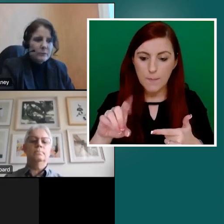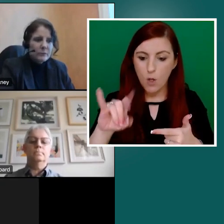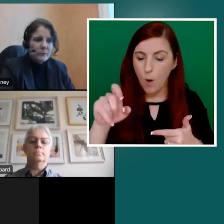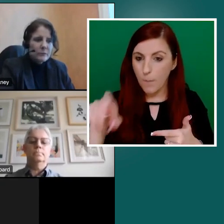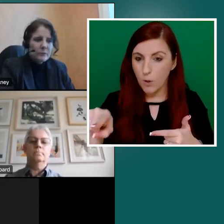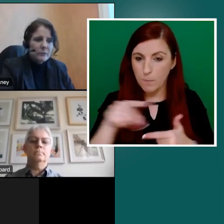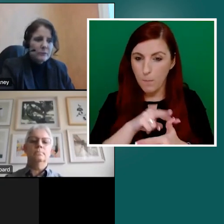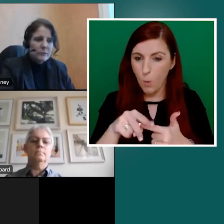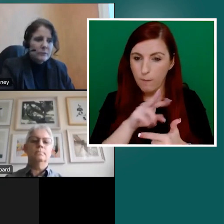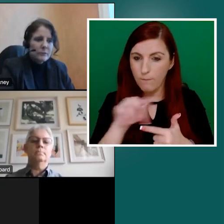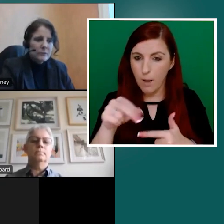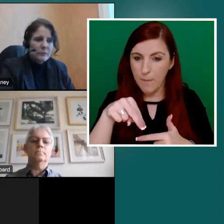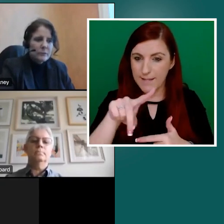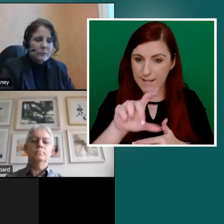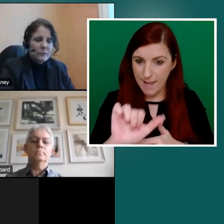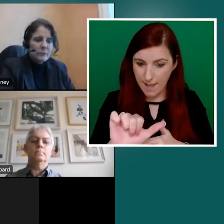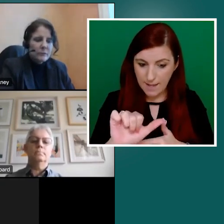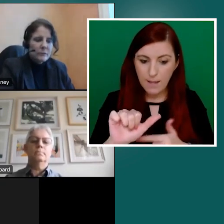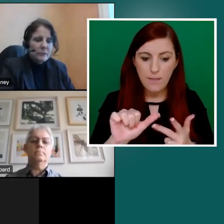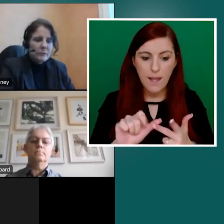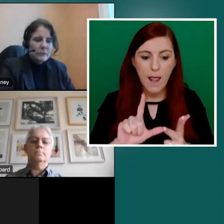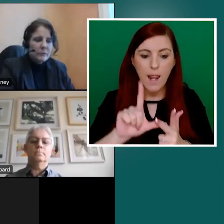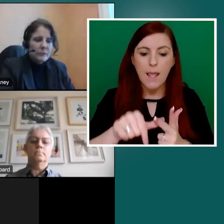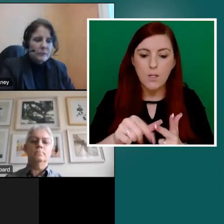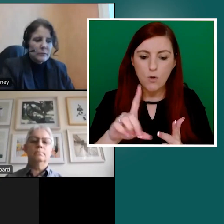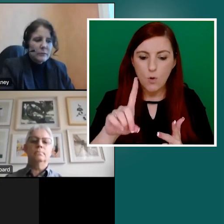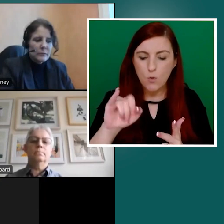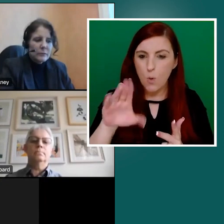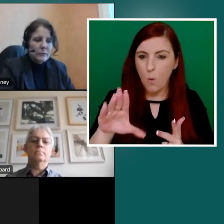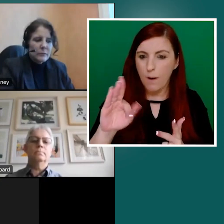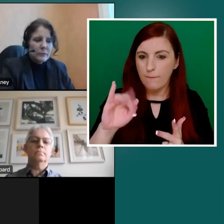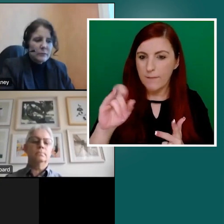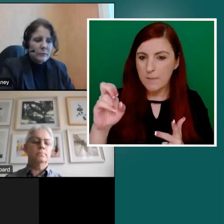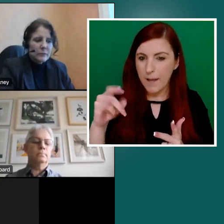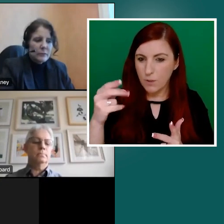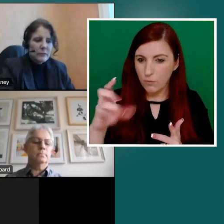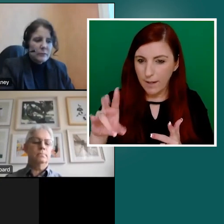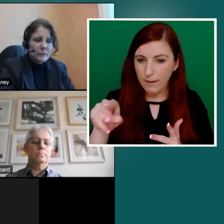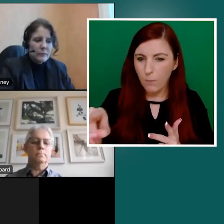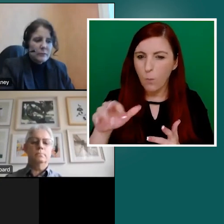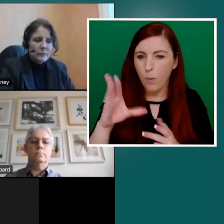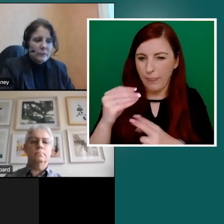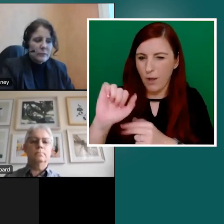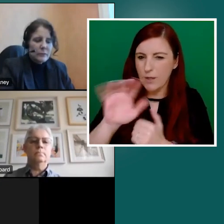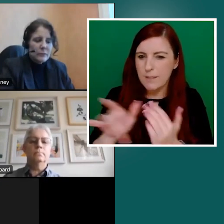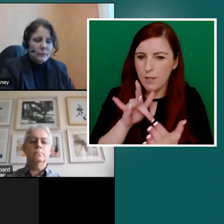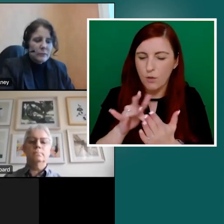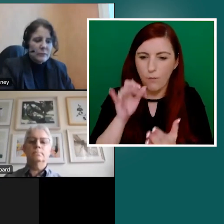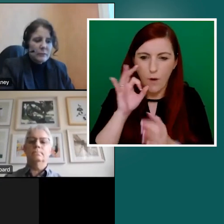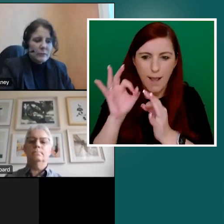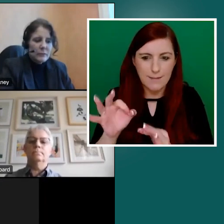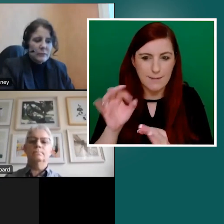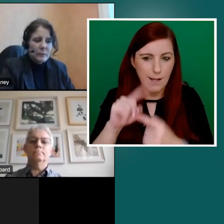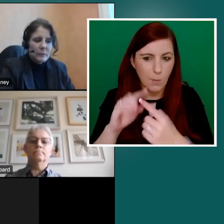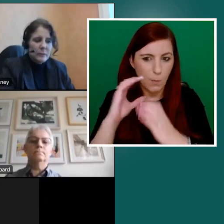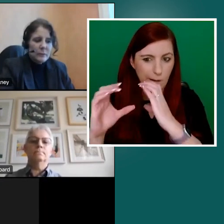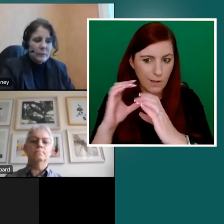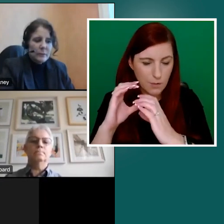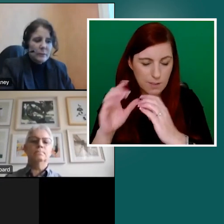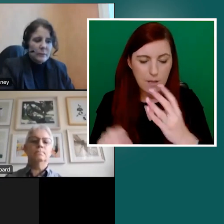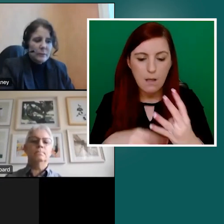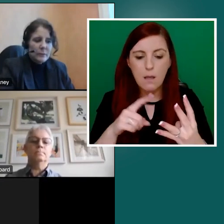National Disability Authority and then later by Donald Fitzpatrick, who's with their Centre for Excellence in Communications. We will also